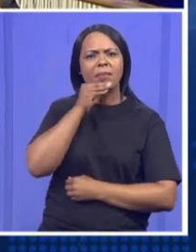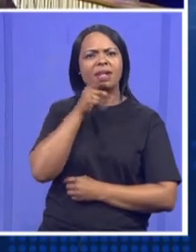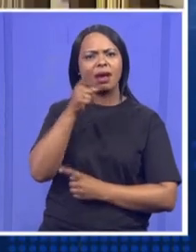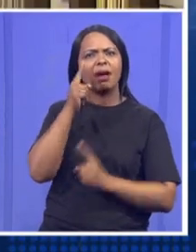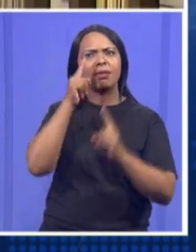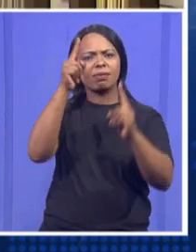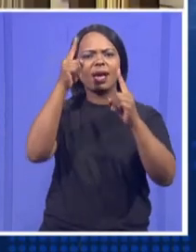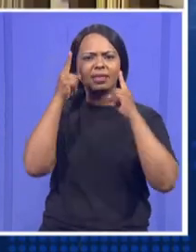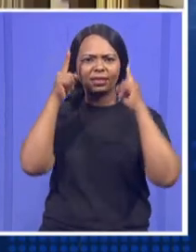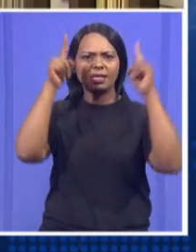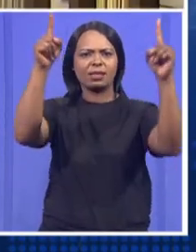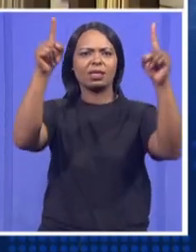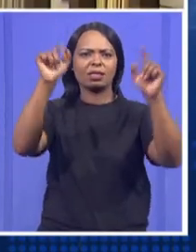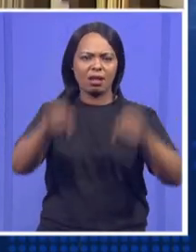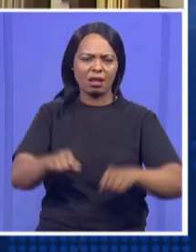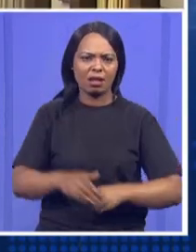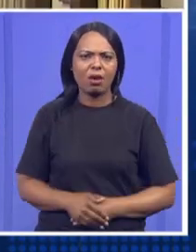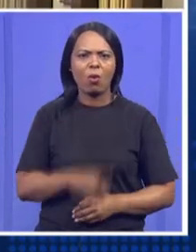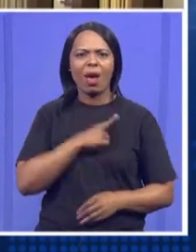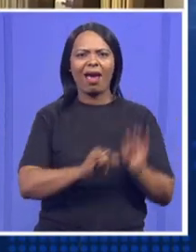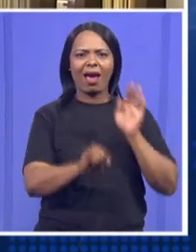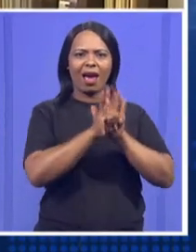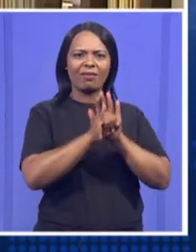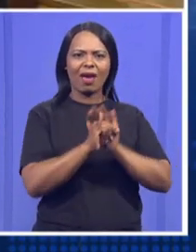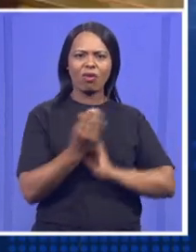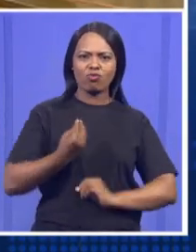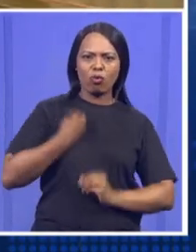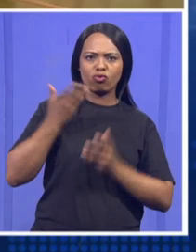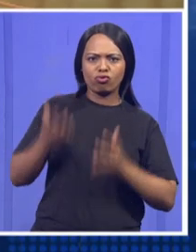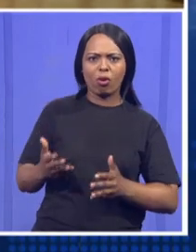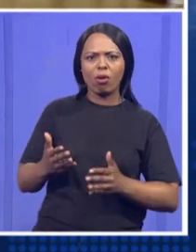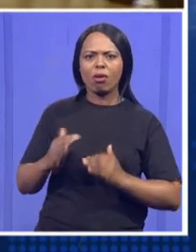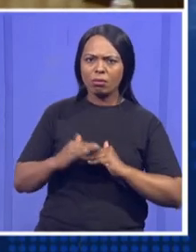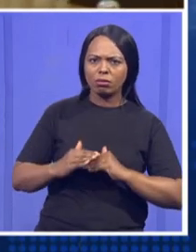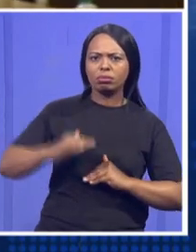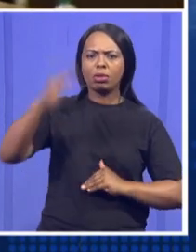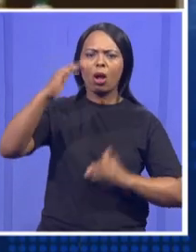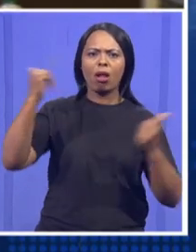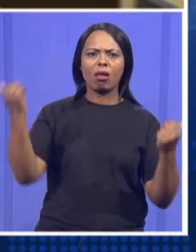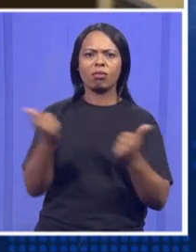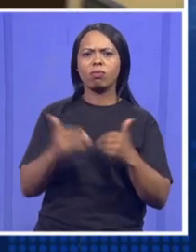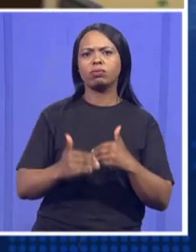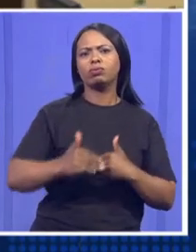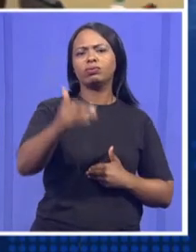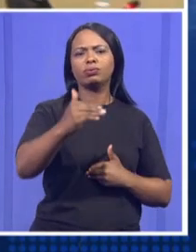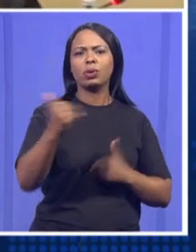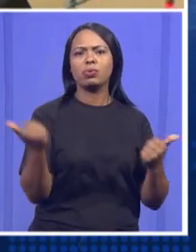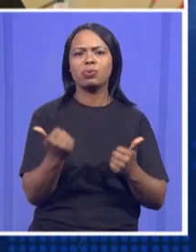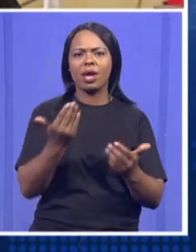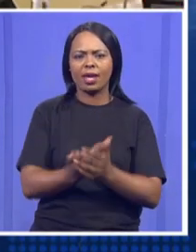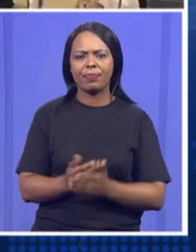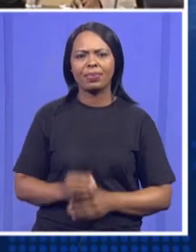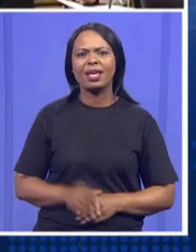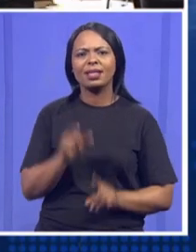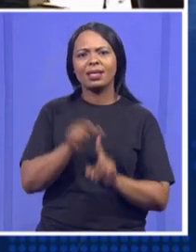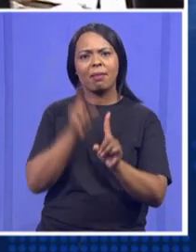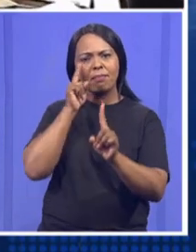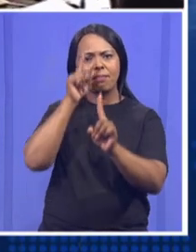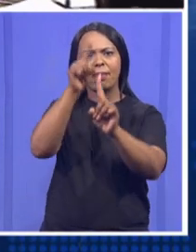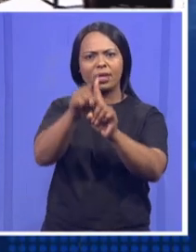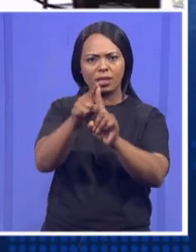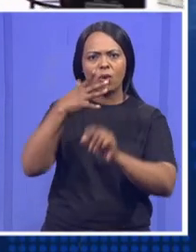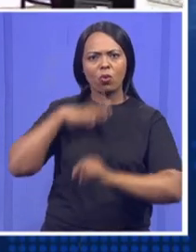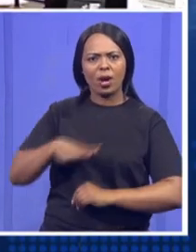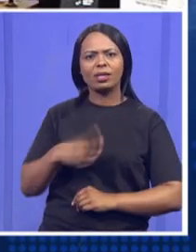we have already identified them at a young age. And I think Banyaza's mission is also one, to see young people